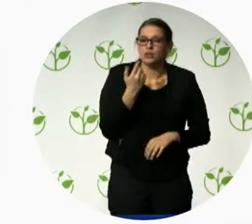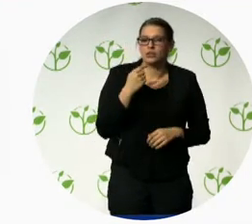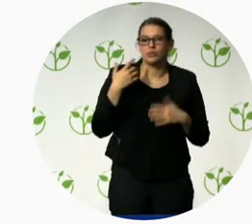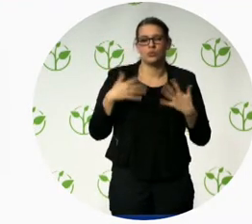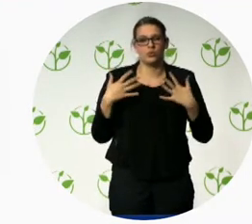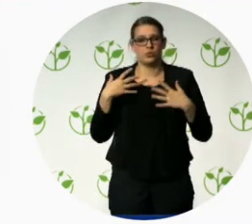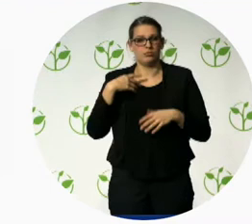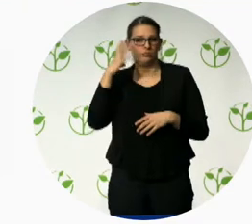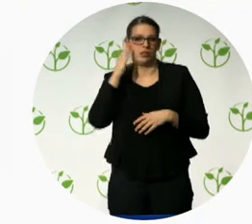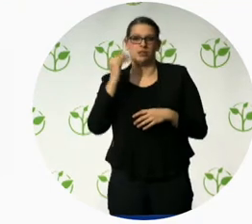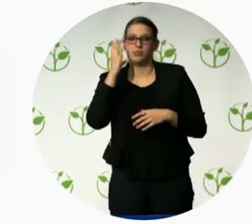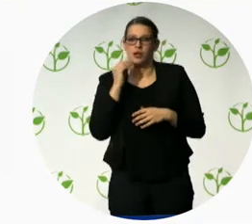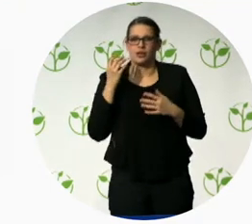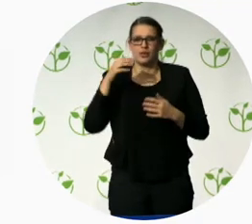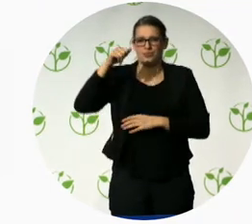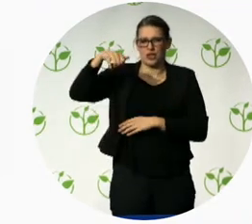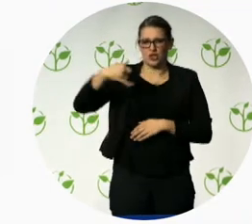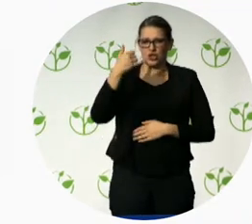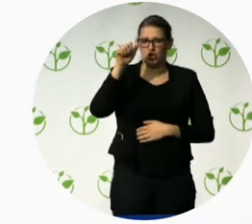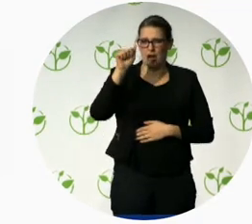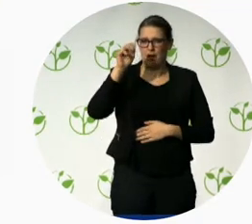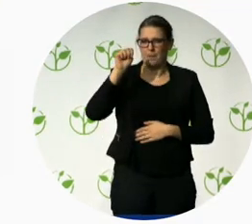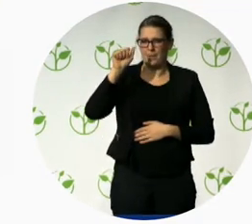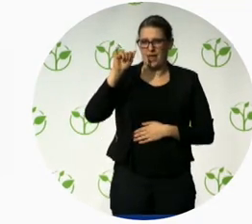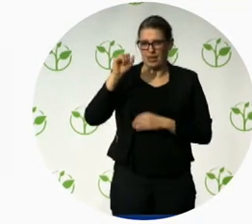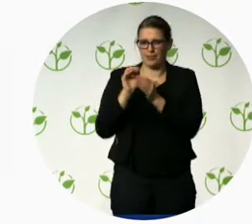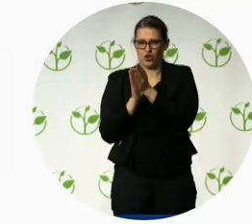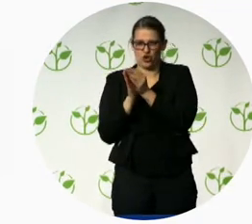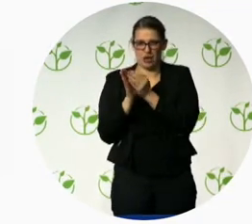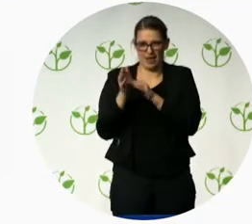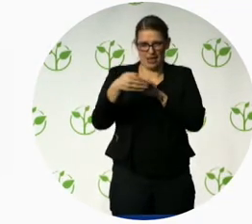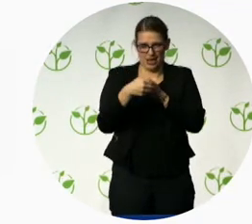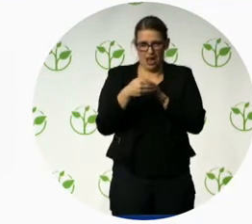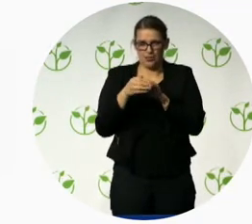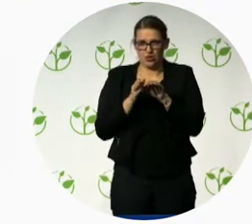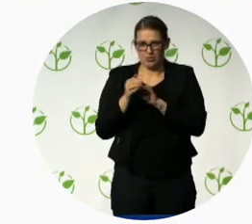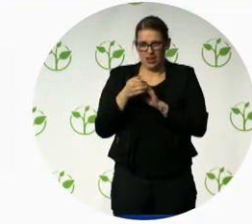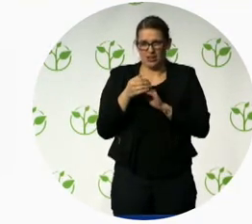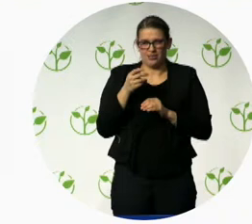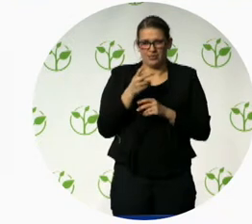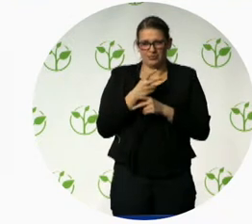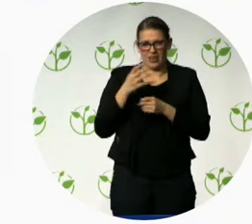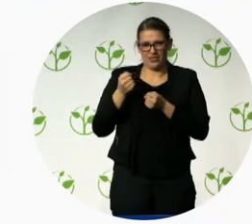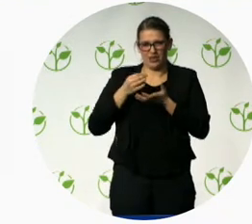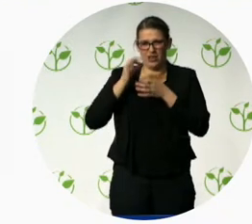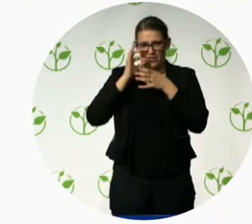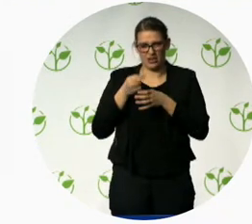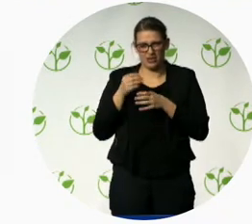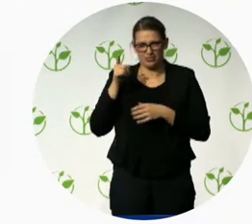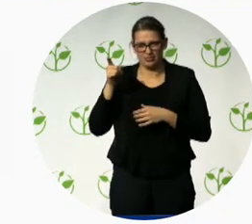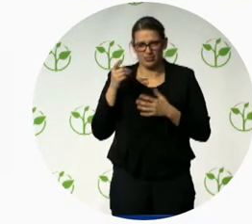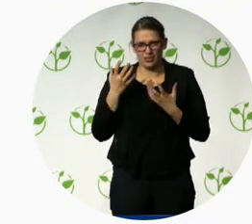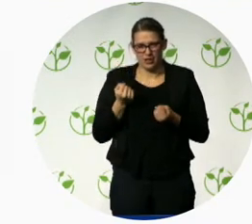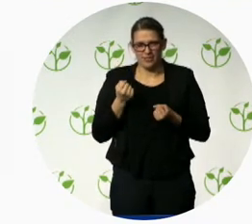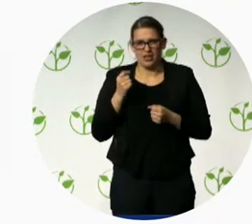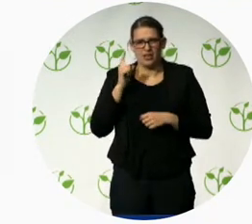Jamaican coffee, Defcan coffee crew. Amazing. It's like people who are deaf working as baristas in